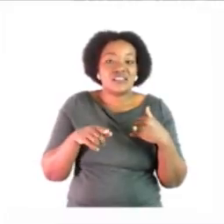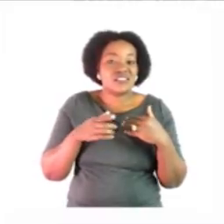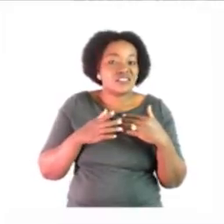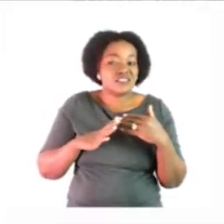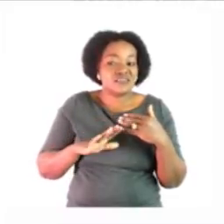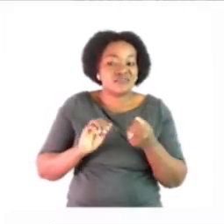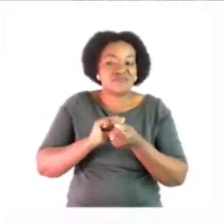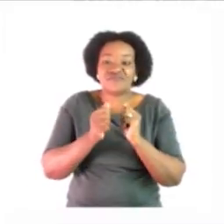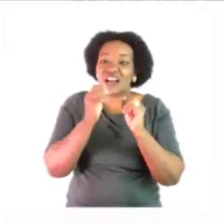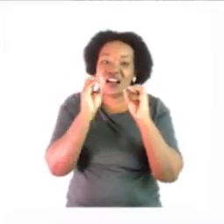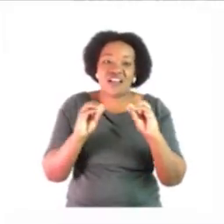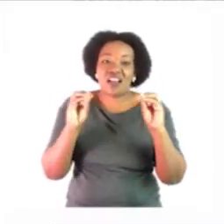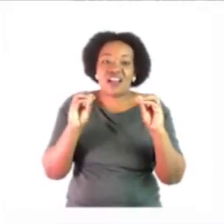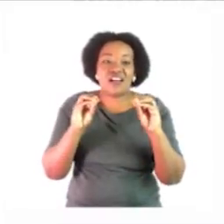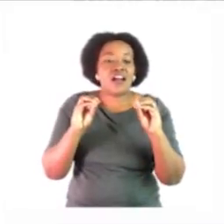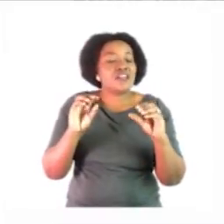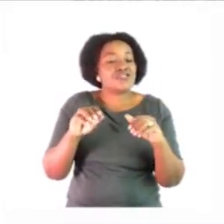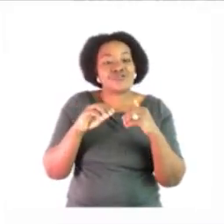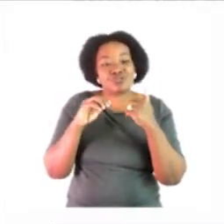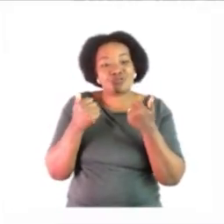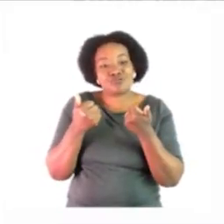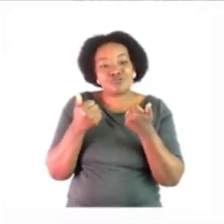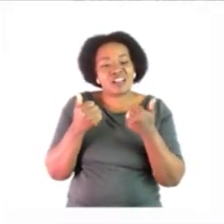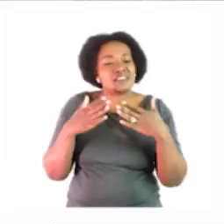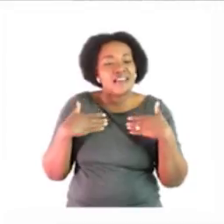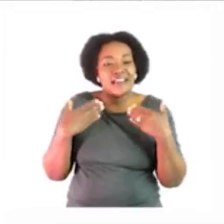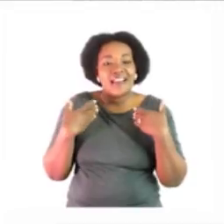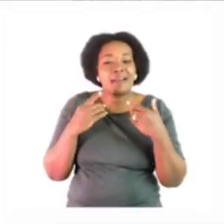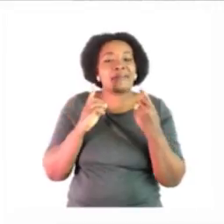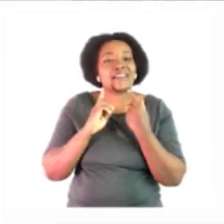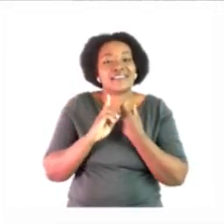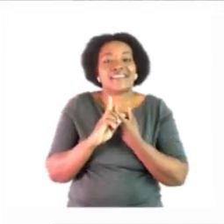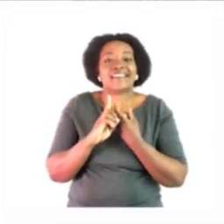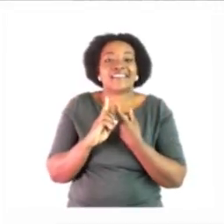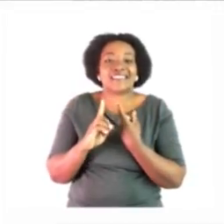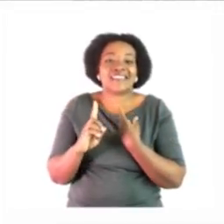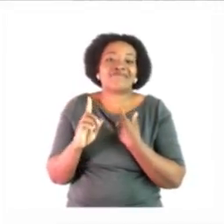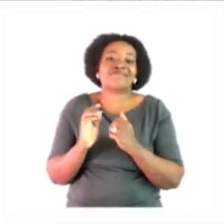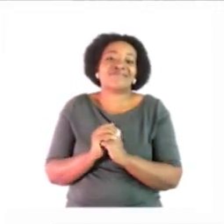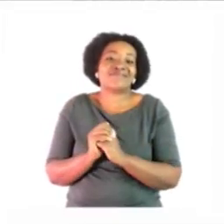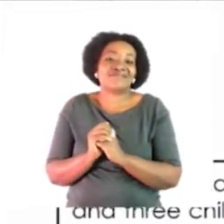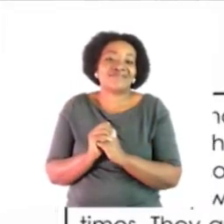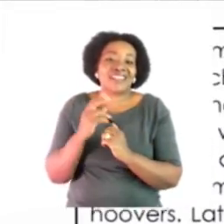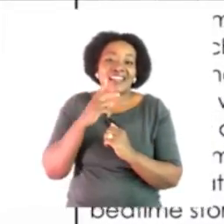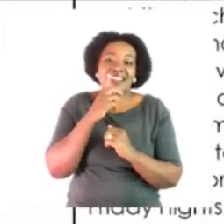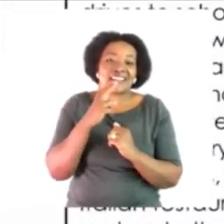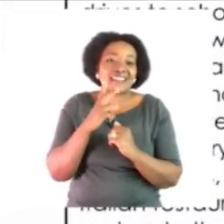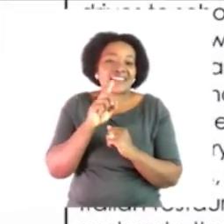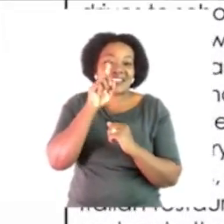she is a nice and a very happy teacher okay let's look at the questions below